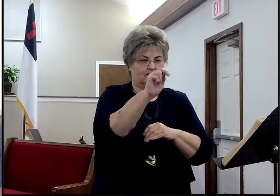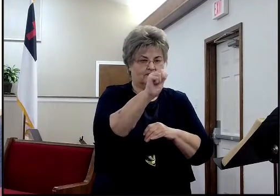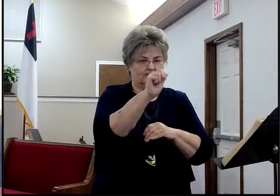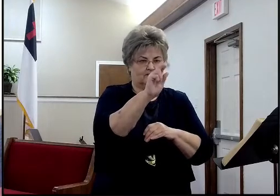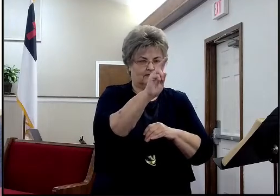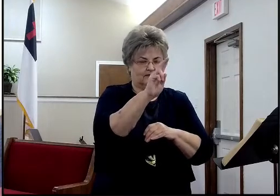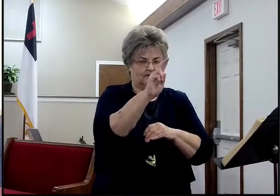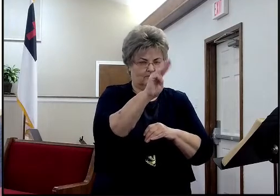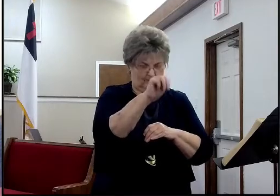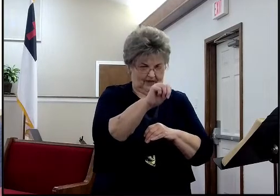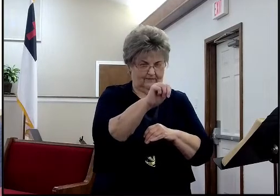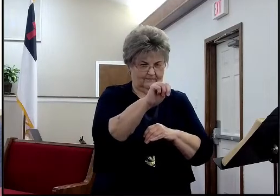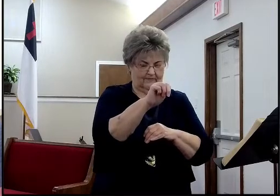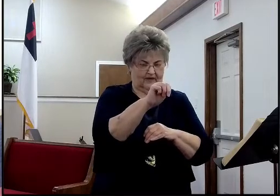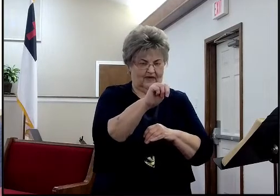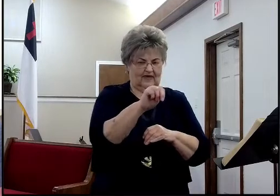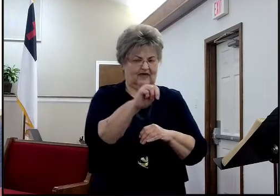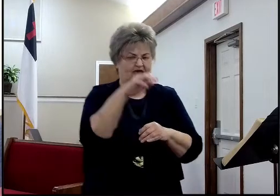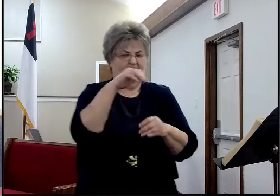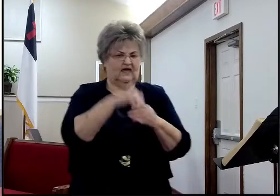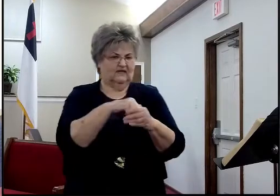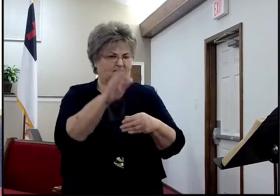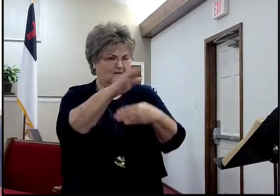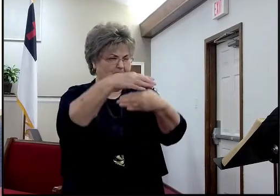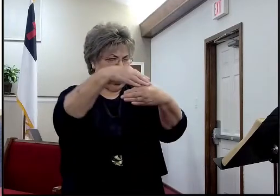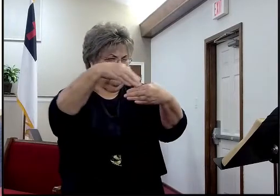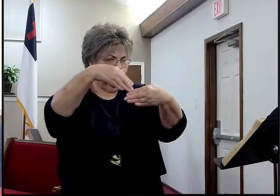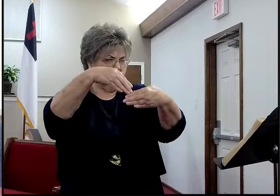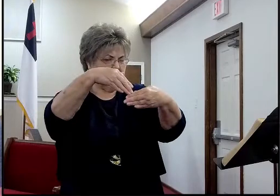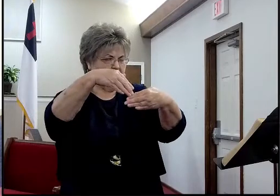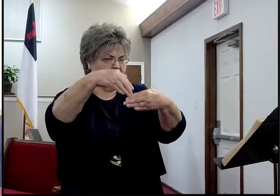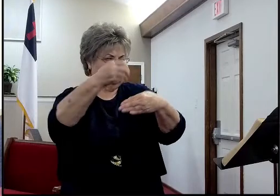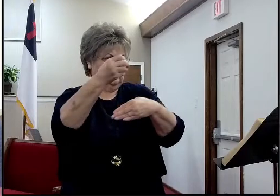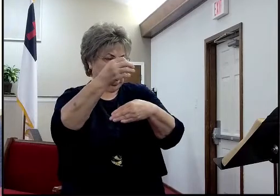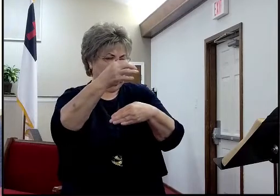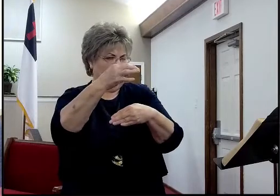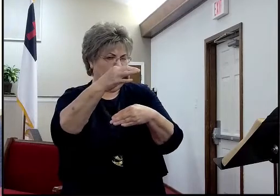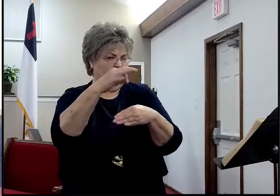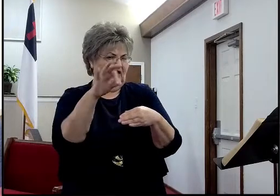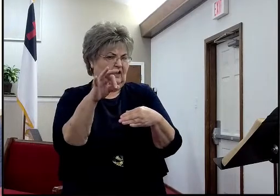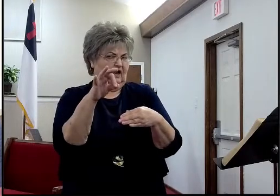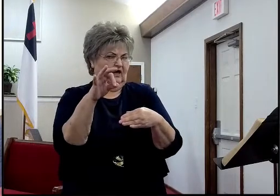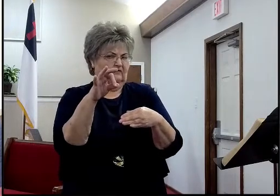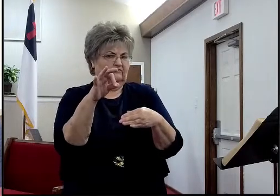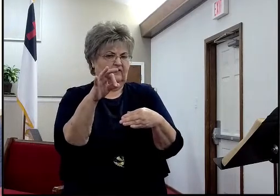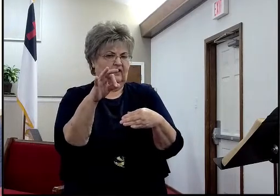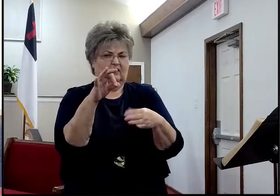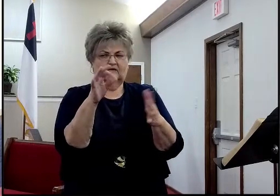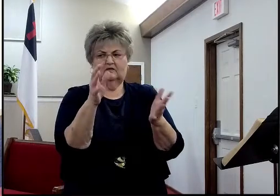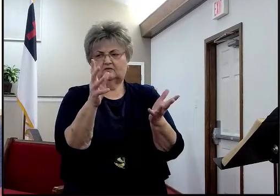why would he say that, those are two tribes of Israel, why would he say that, because those people are living there,